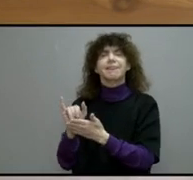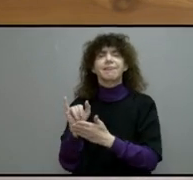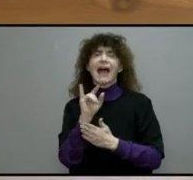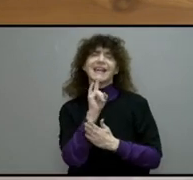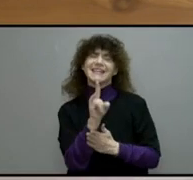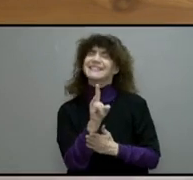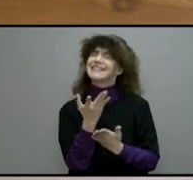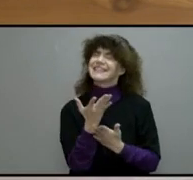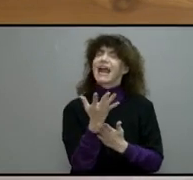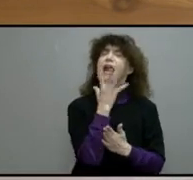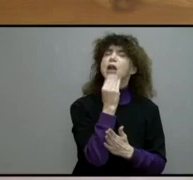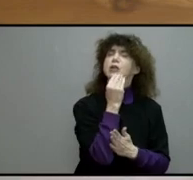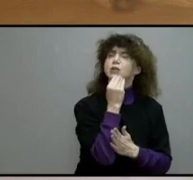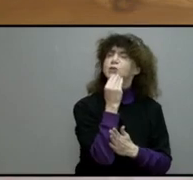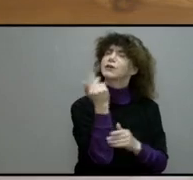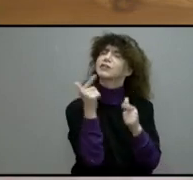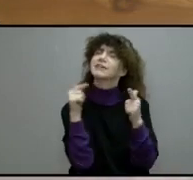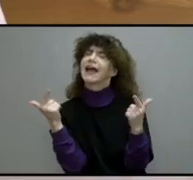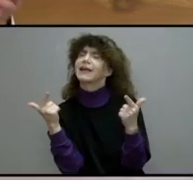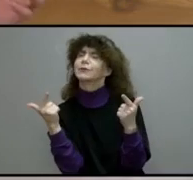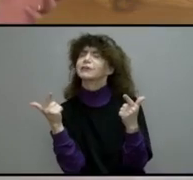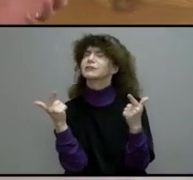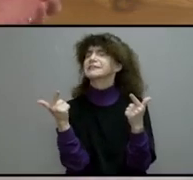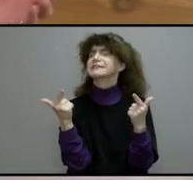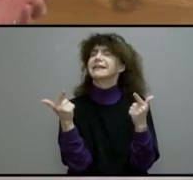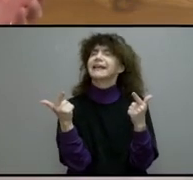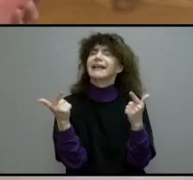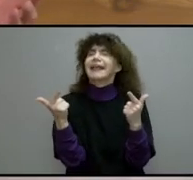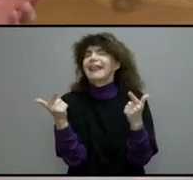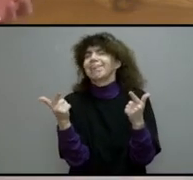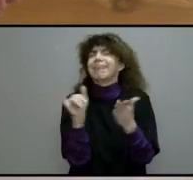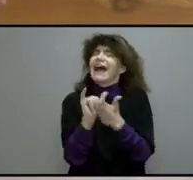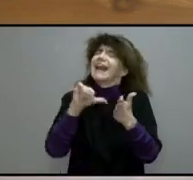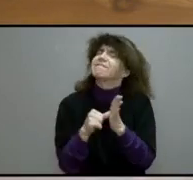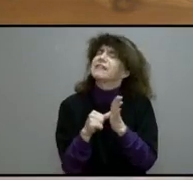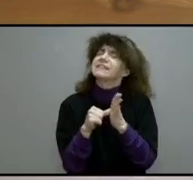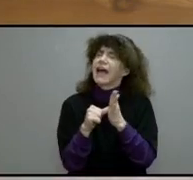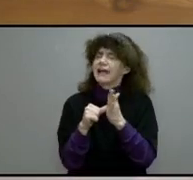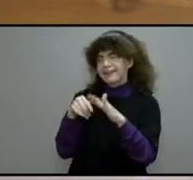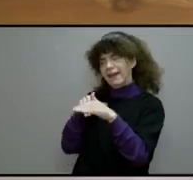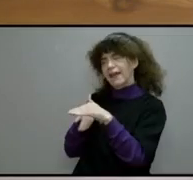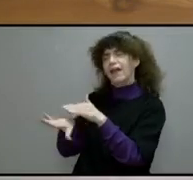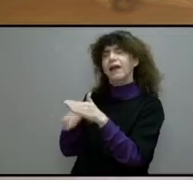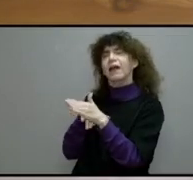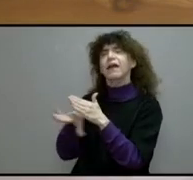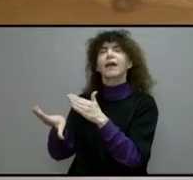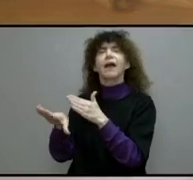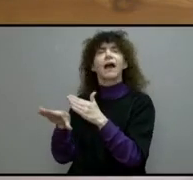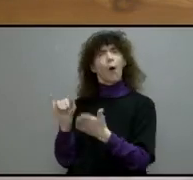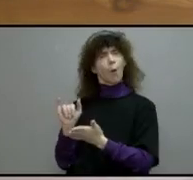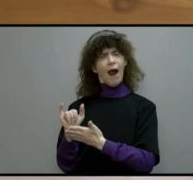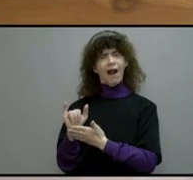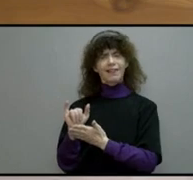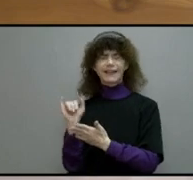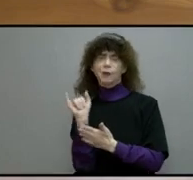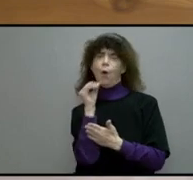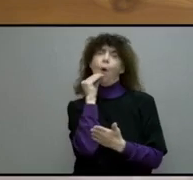Hebraism that indicates a sense of feeling at home, being at liberty.